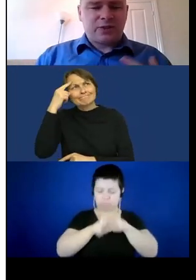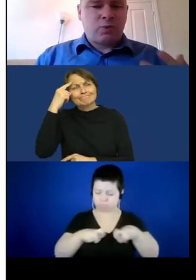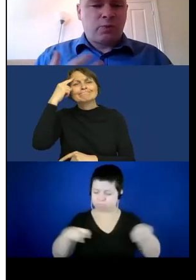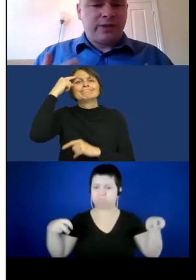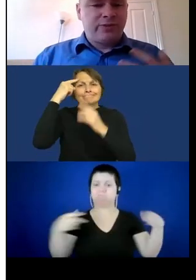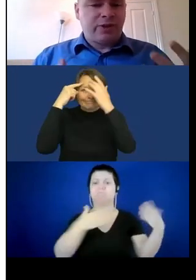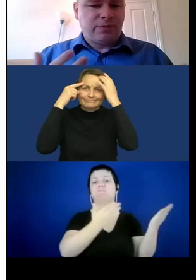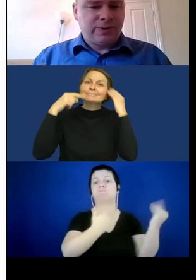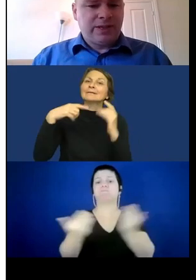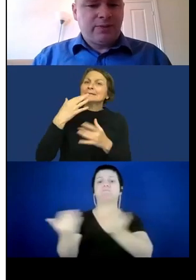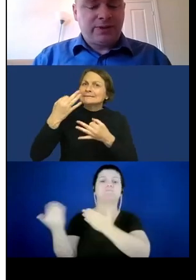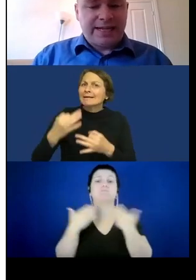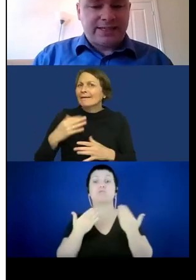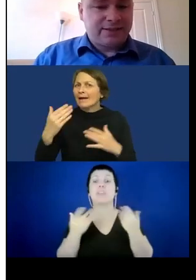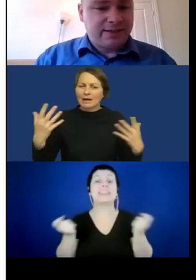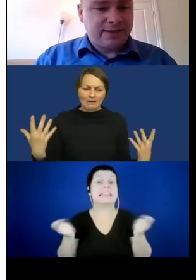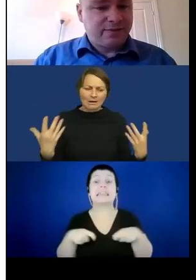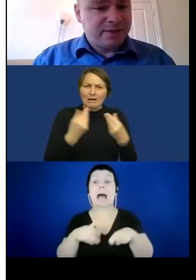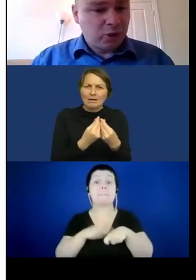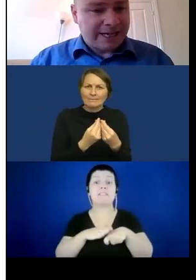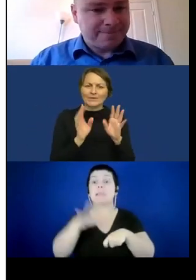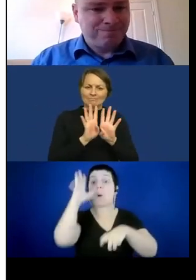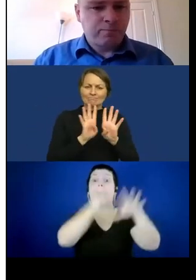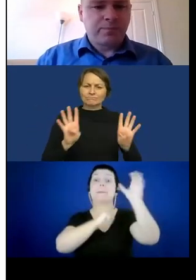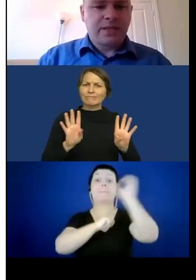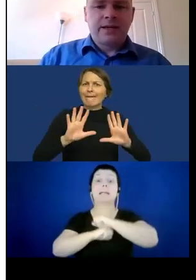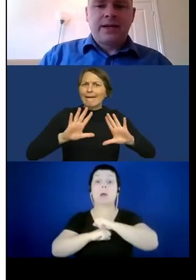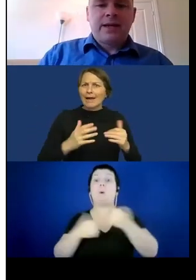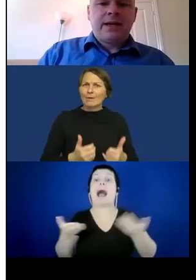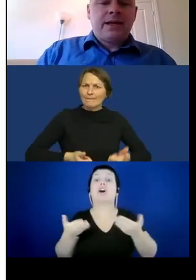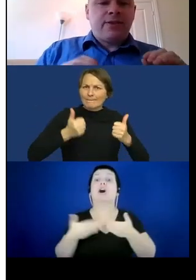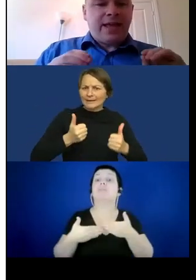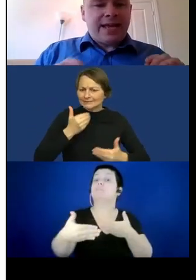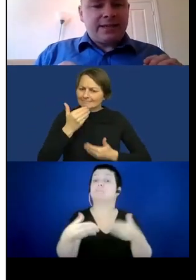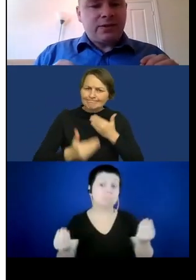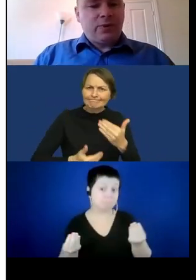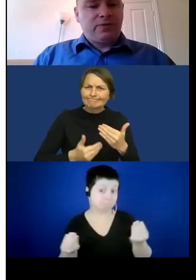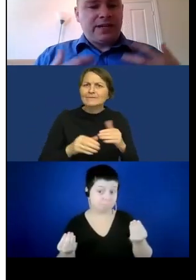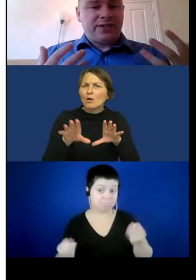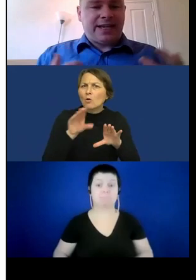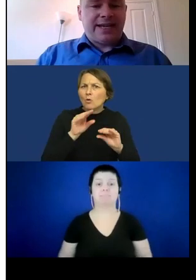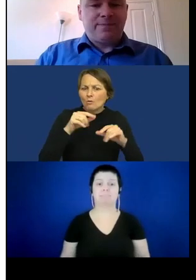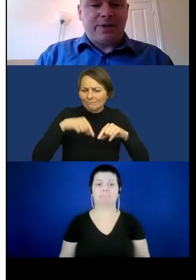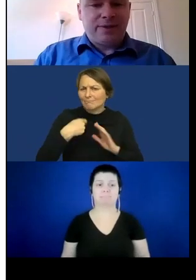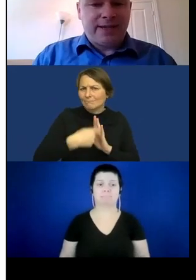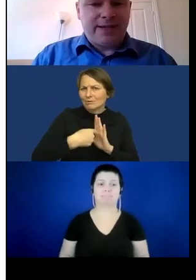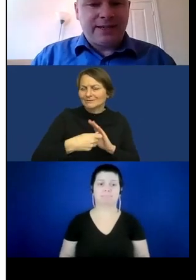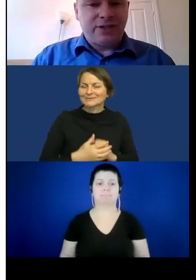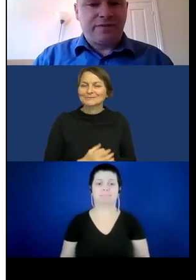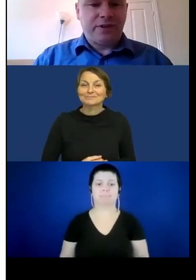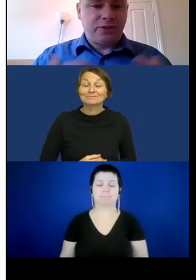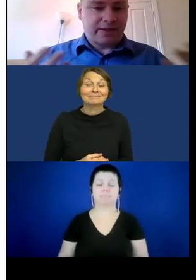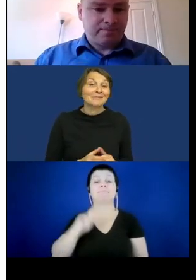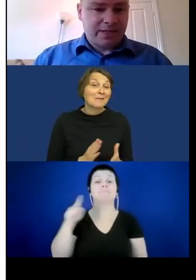discuss what we can do with the lessons learned from this project. Then we will finish the day by looking